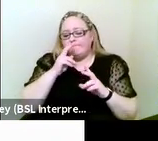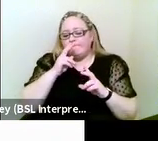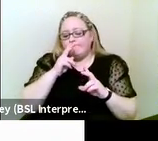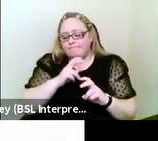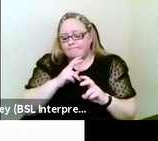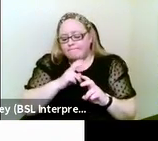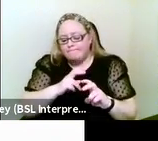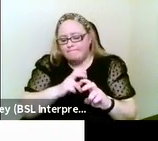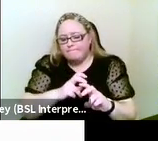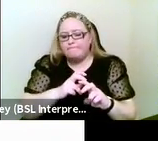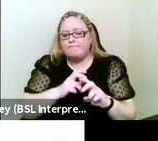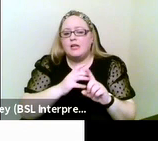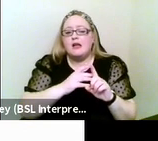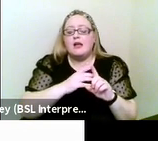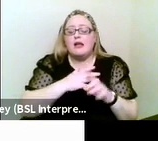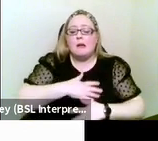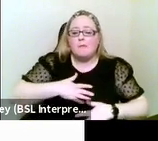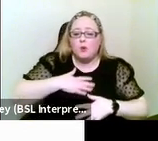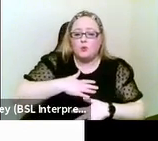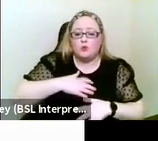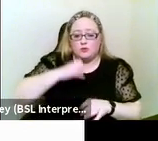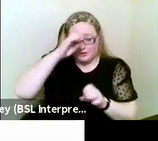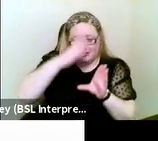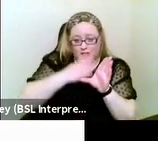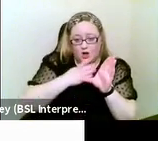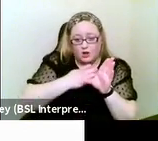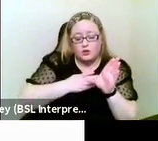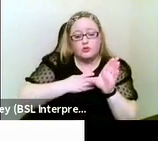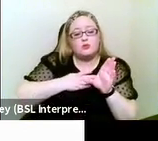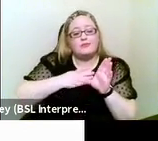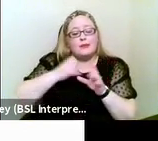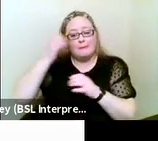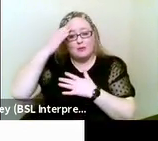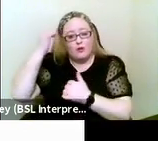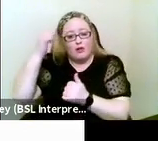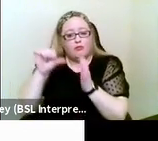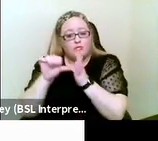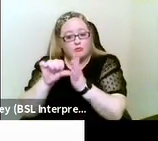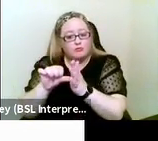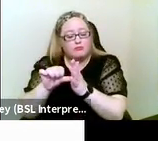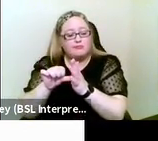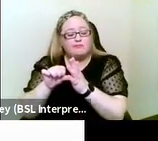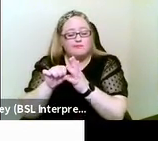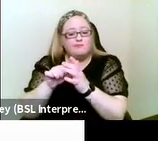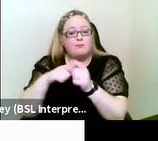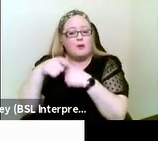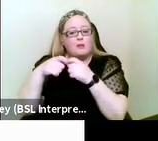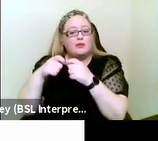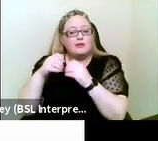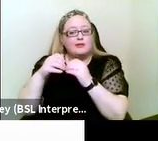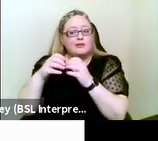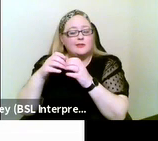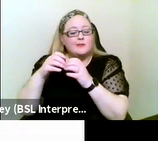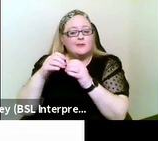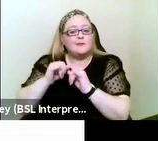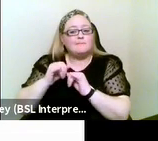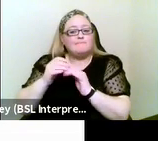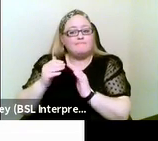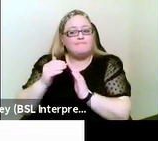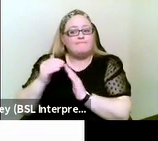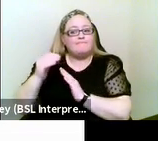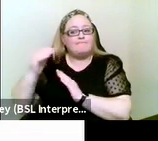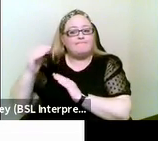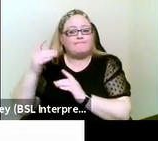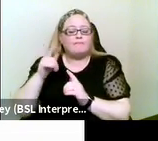of emotional and psychological and mental health problems amongst the deafblind community. And of course, we also know